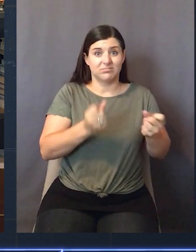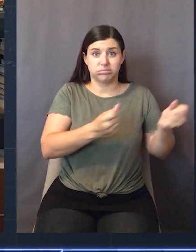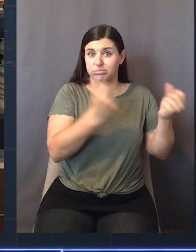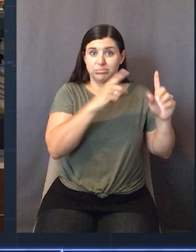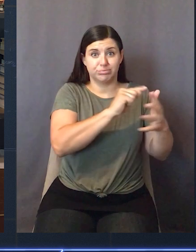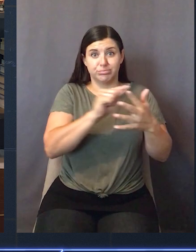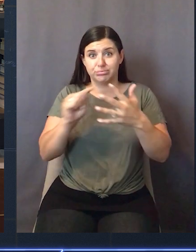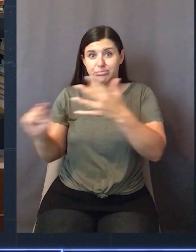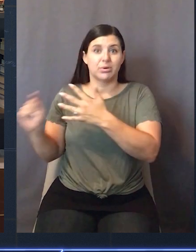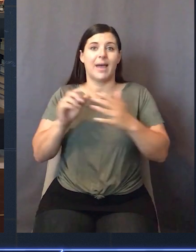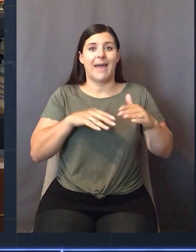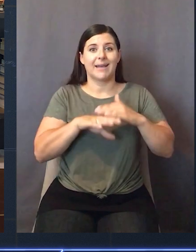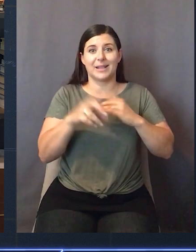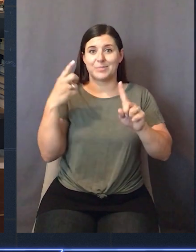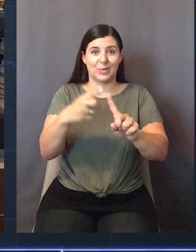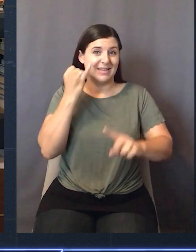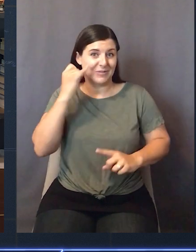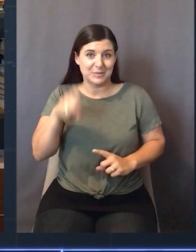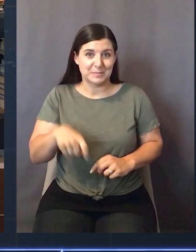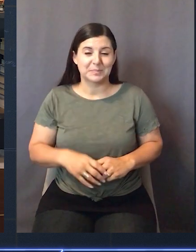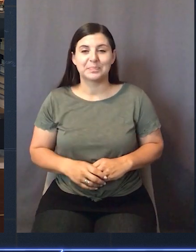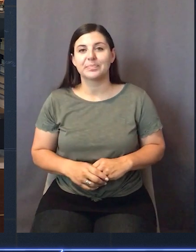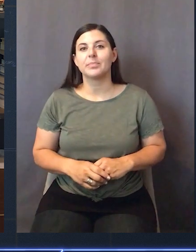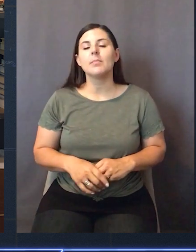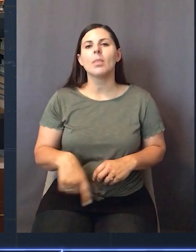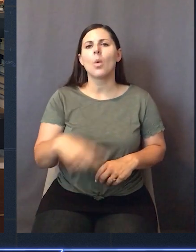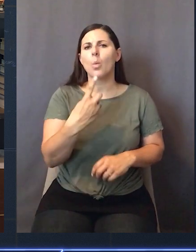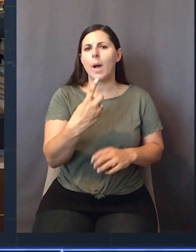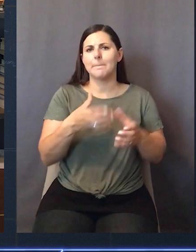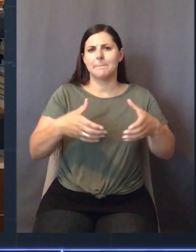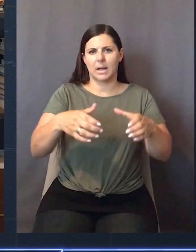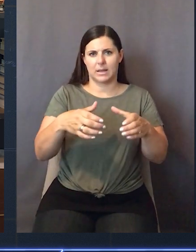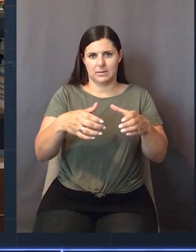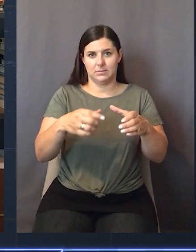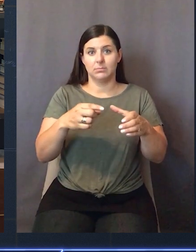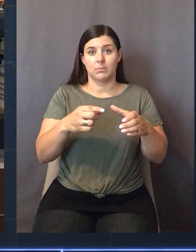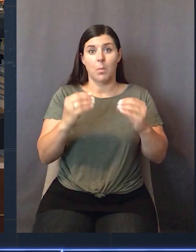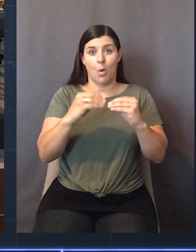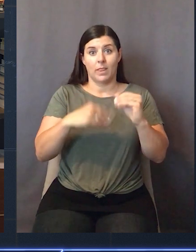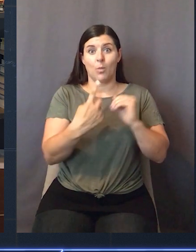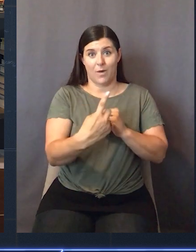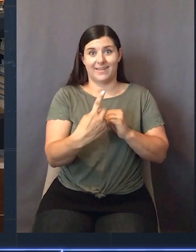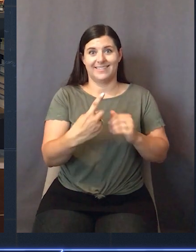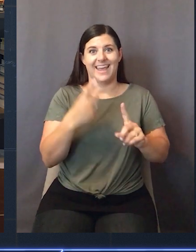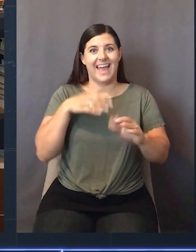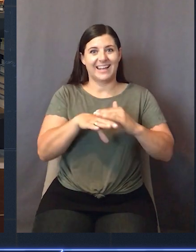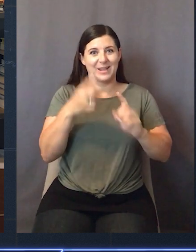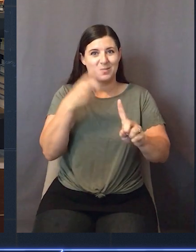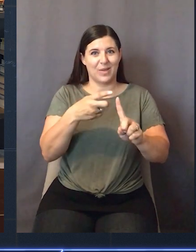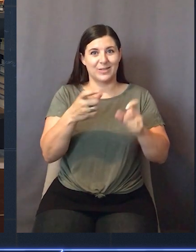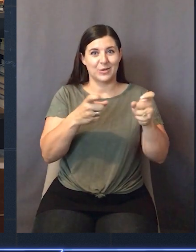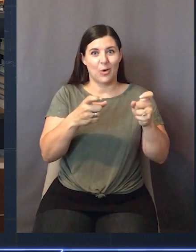points per bucket if your use case is that complicated. So, one bucket, multiple access points, and controls